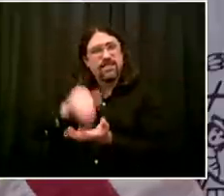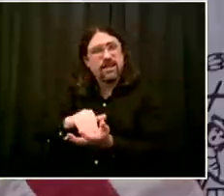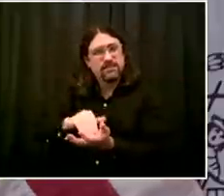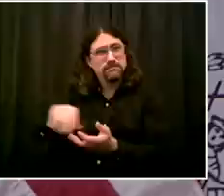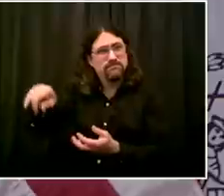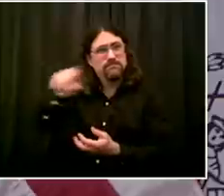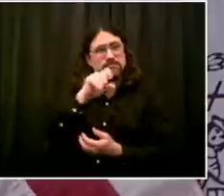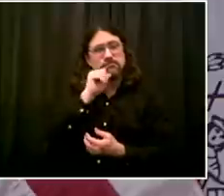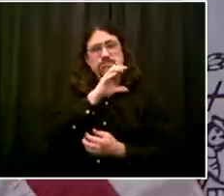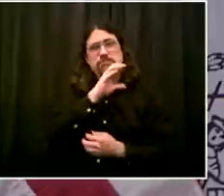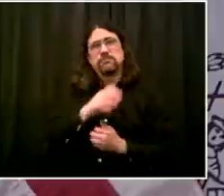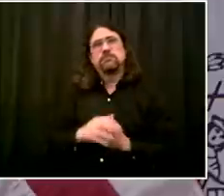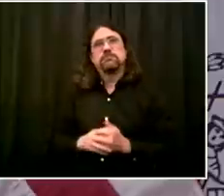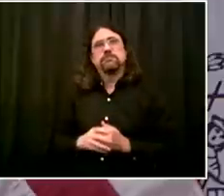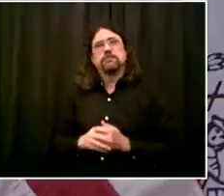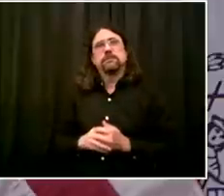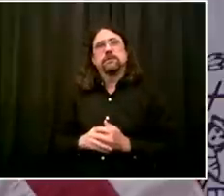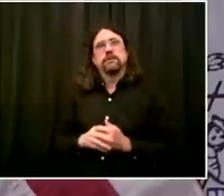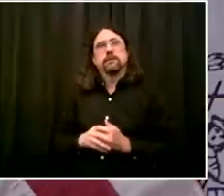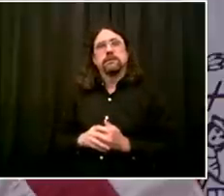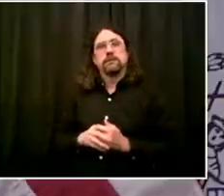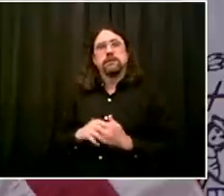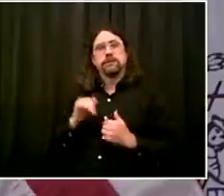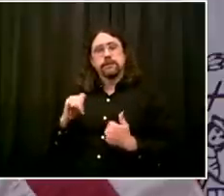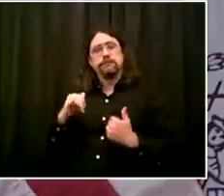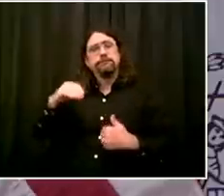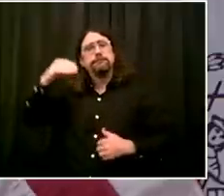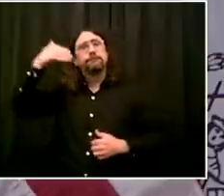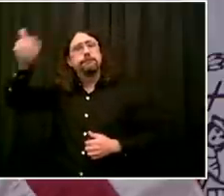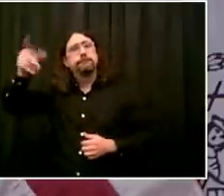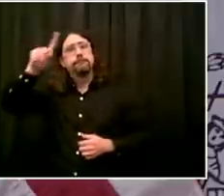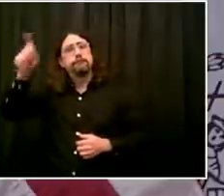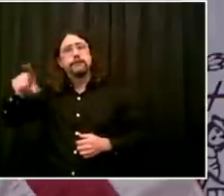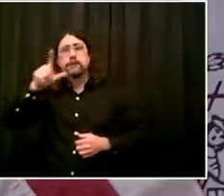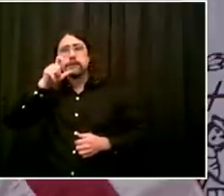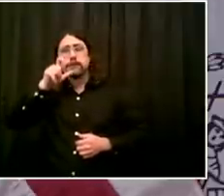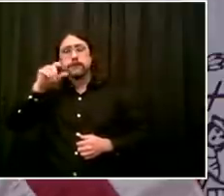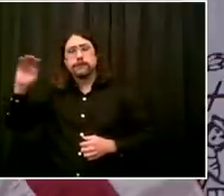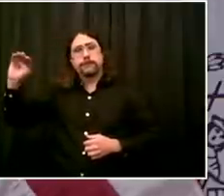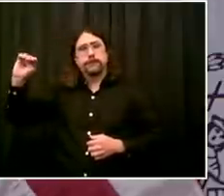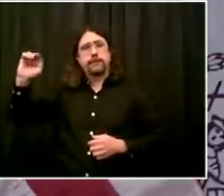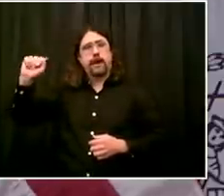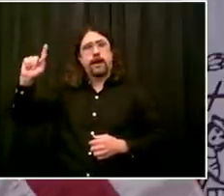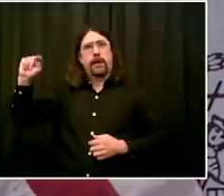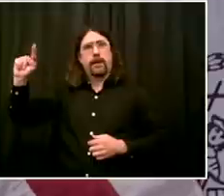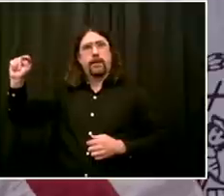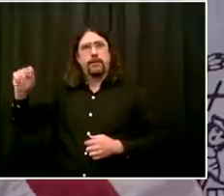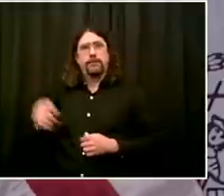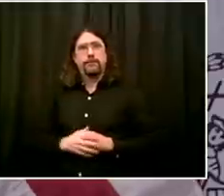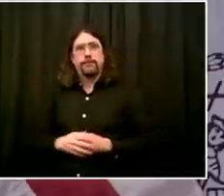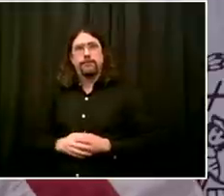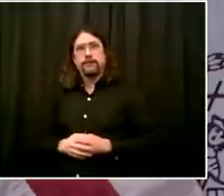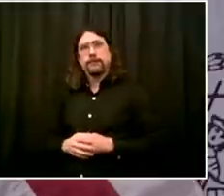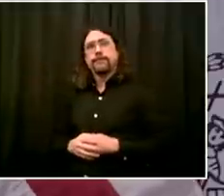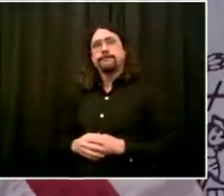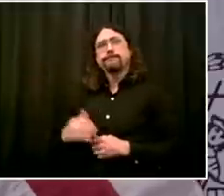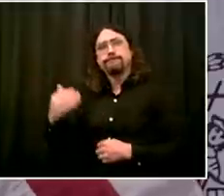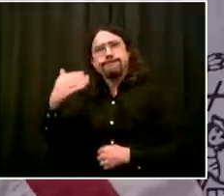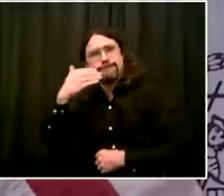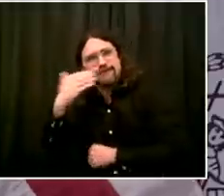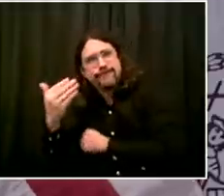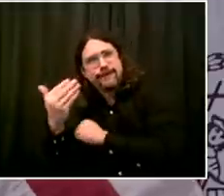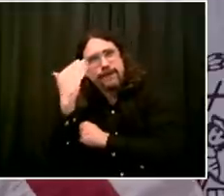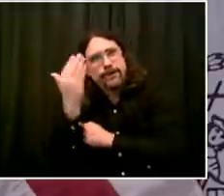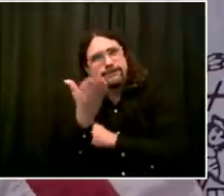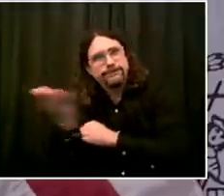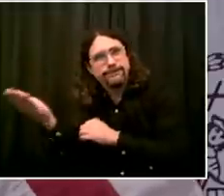Hey, good morning, all, uh, two questions. Uh, but first, Mr. May, you forgot to answer Bridges about Mitch Silver. So if you can answer his, hers at the end of mine,